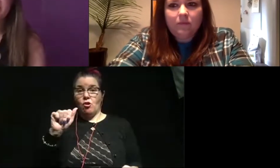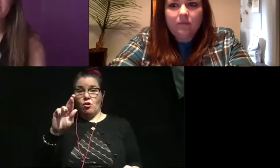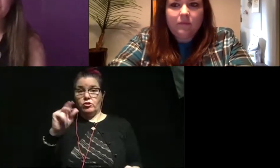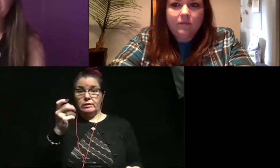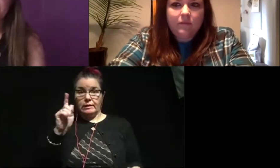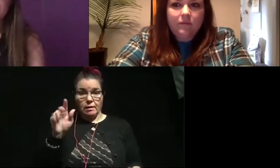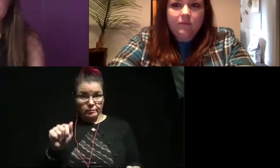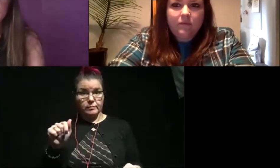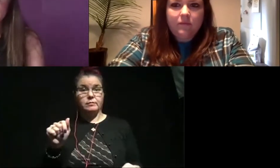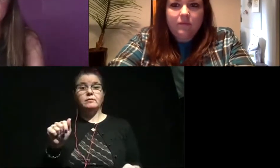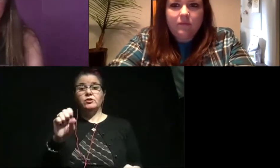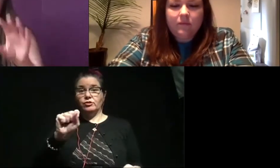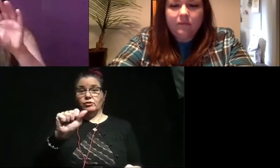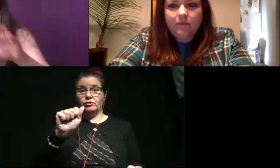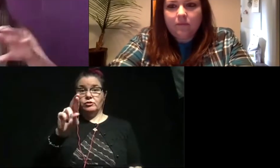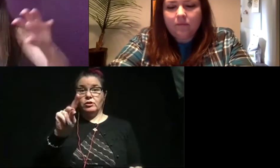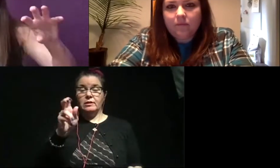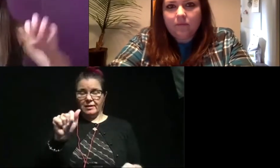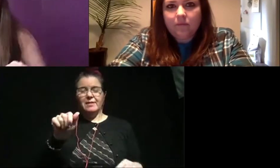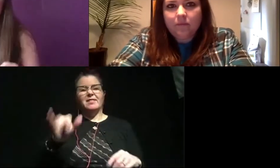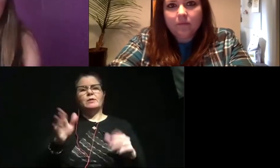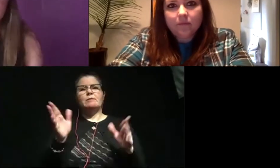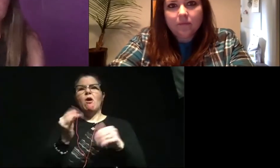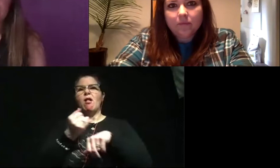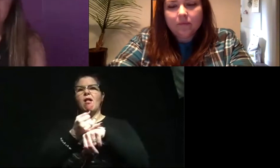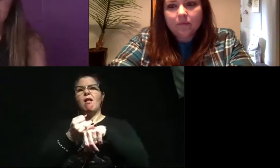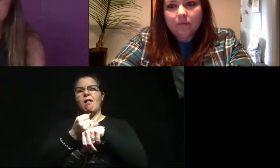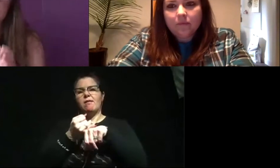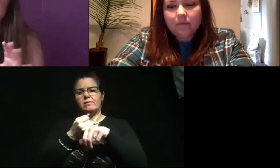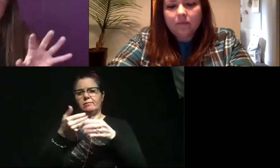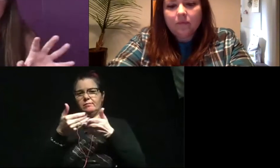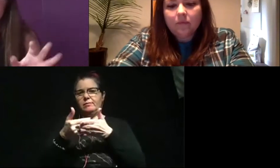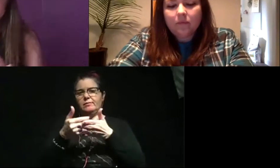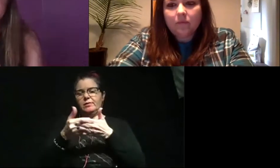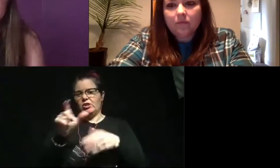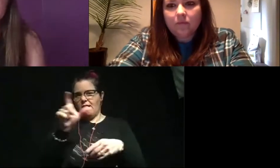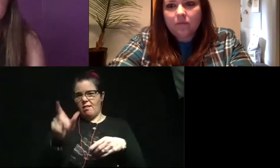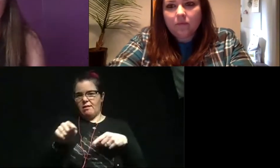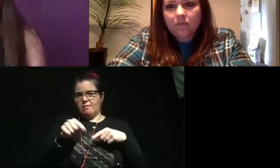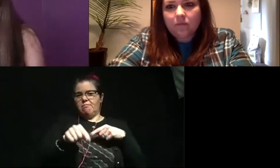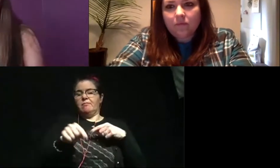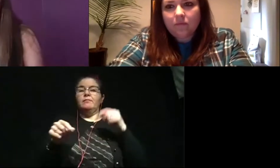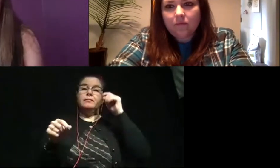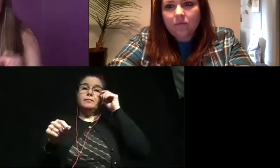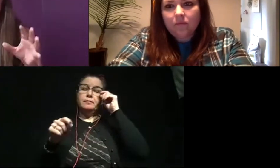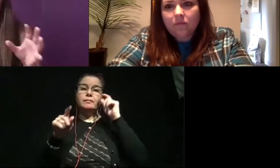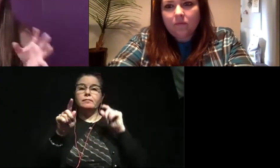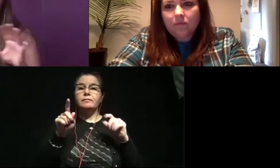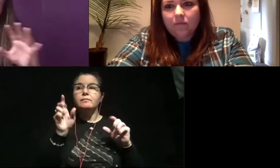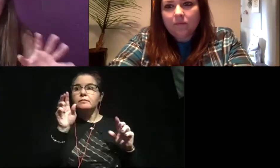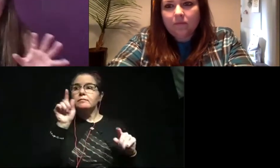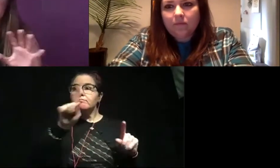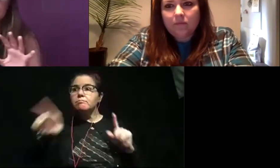have been to Sardinia, which is a small island off of Italy. So all of these places have been